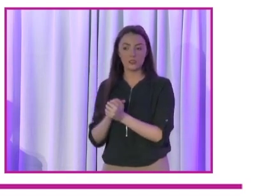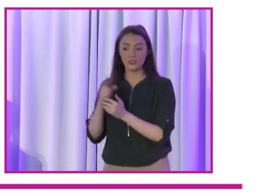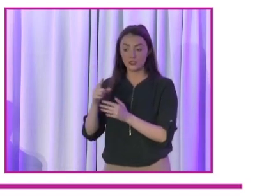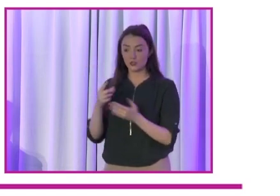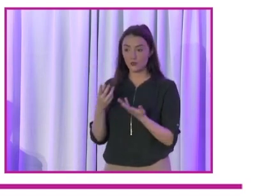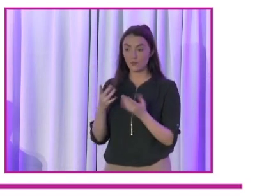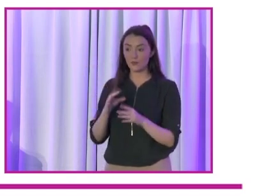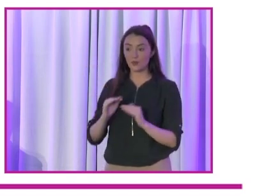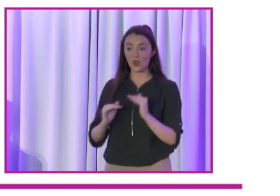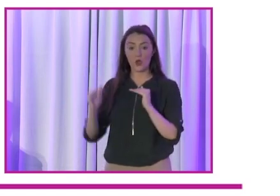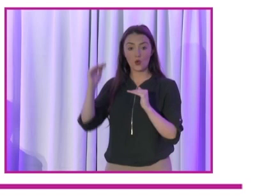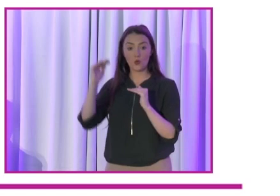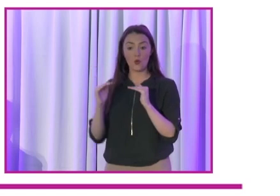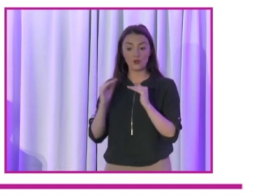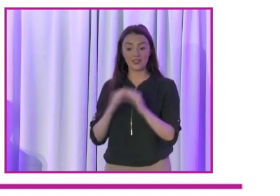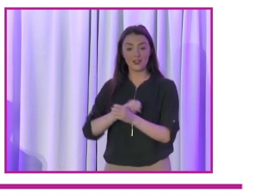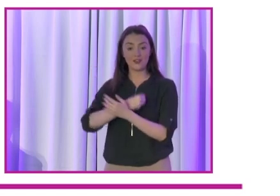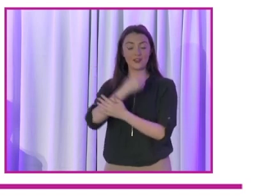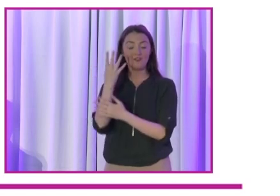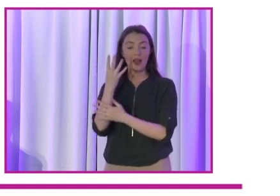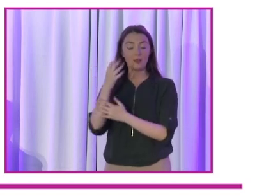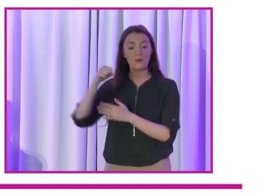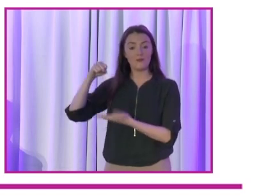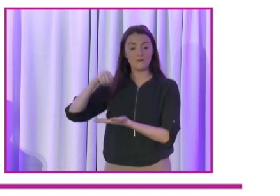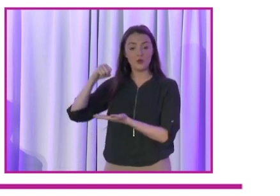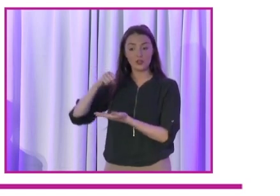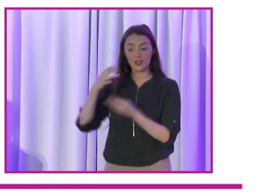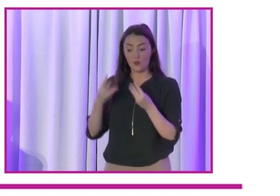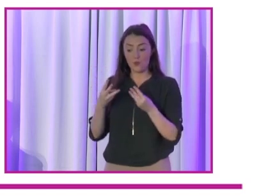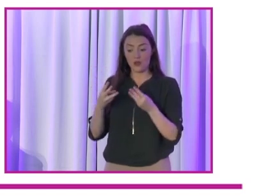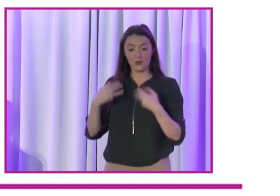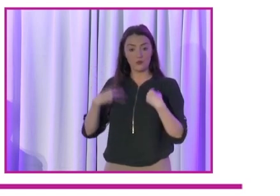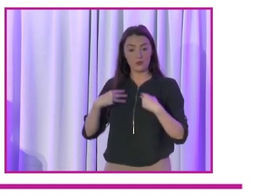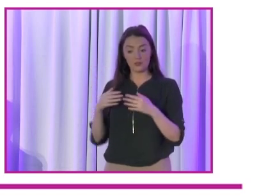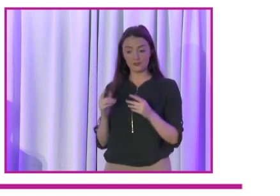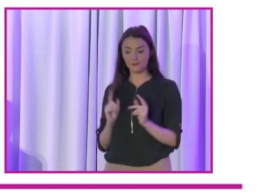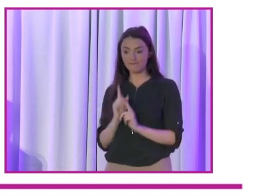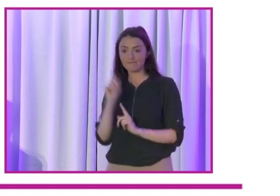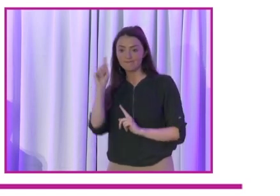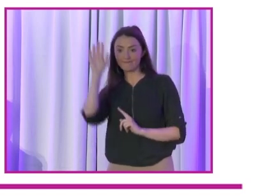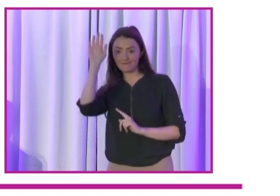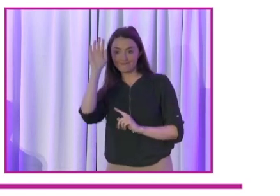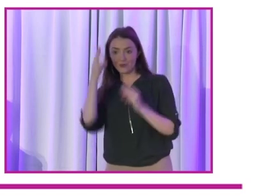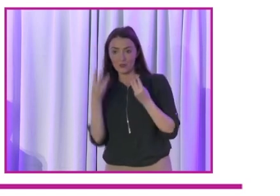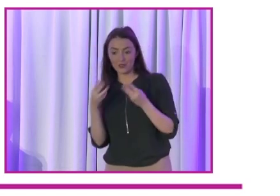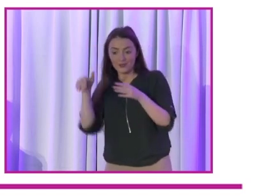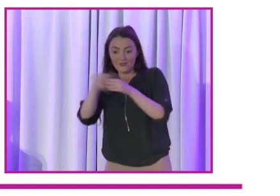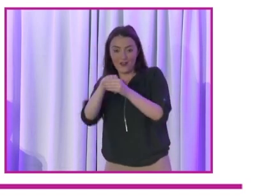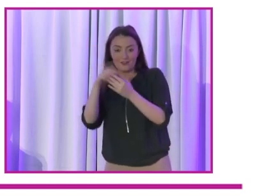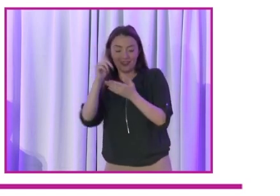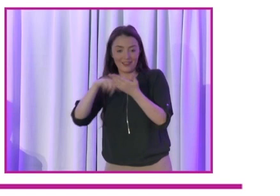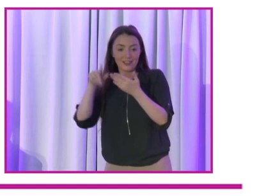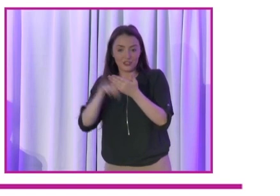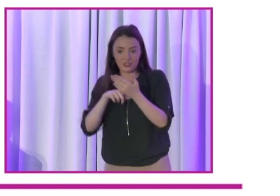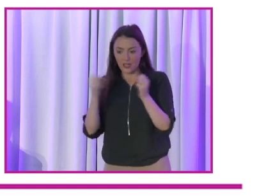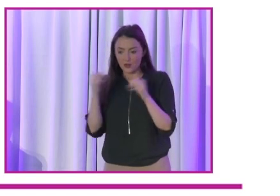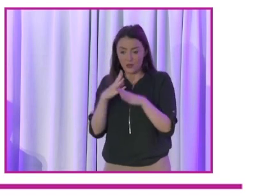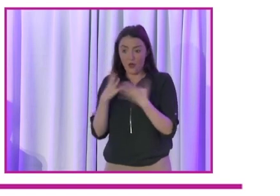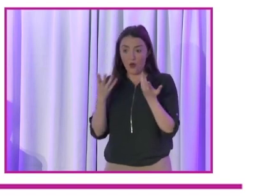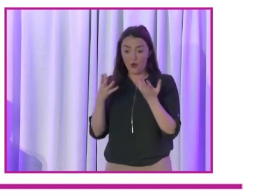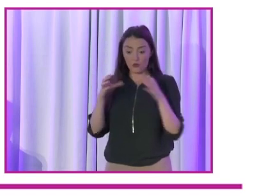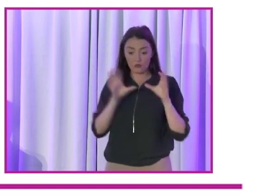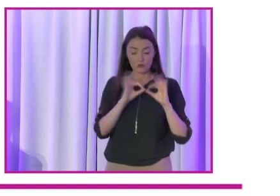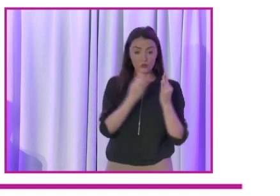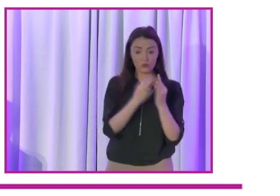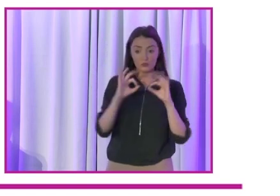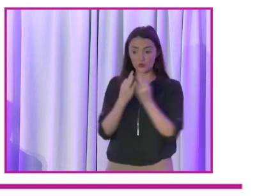culture and a selection process that will encourage women to come forward for election. And all parties are improving their processes even as we go into the local elections